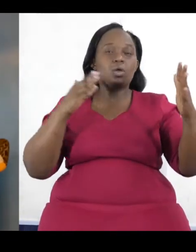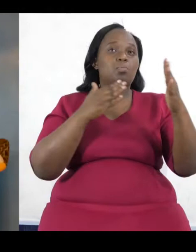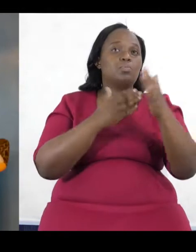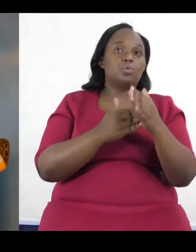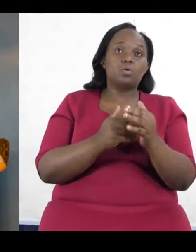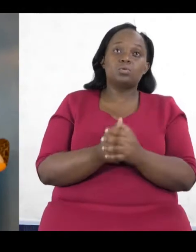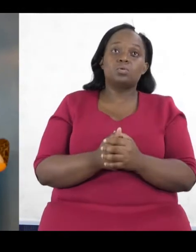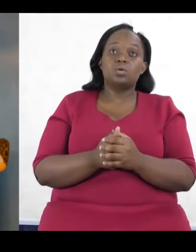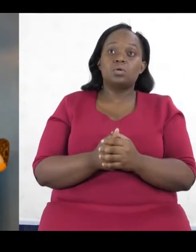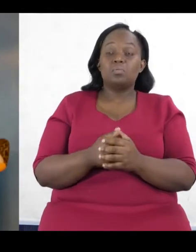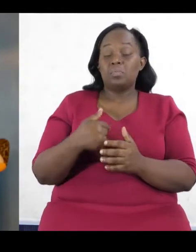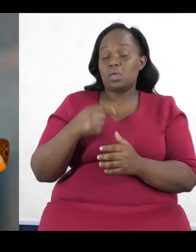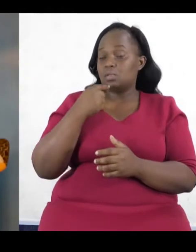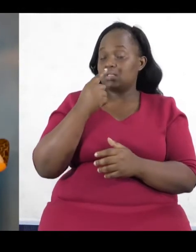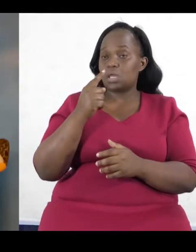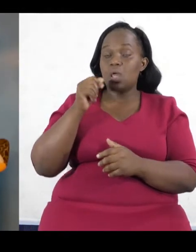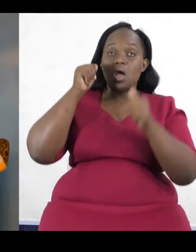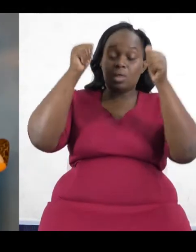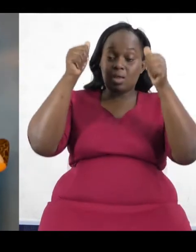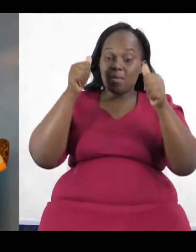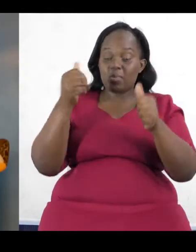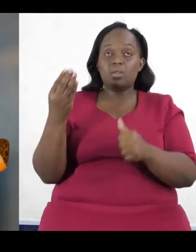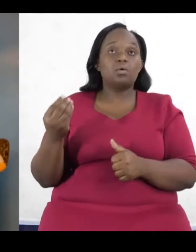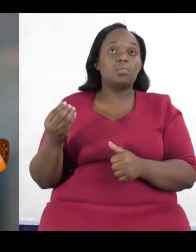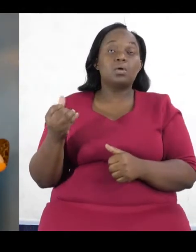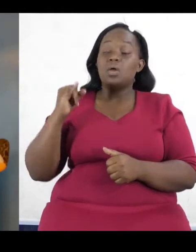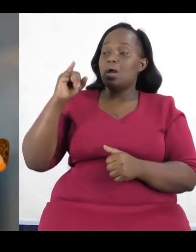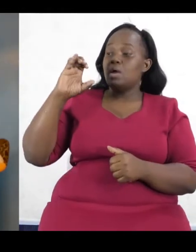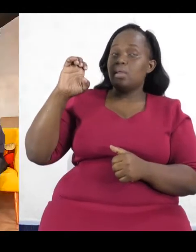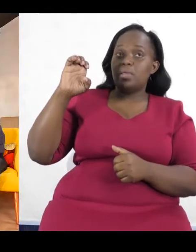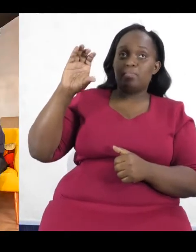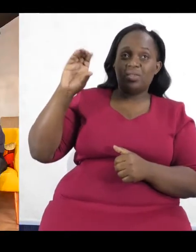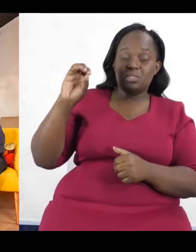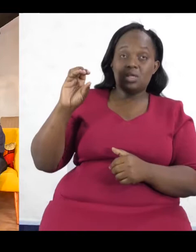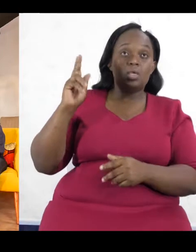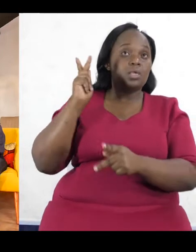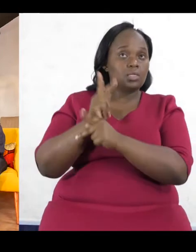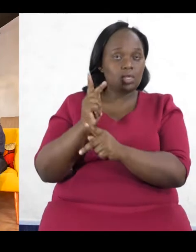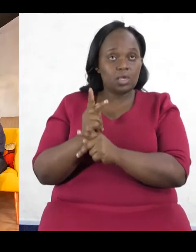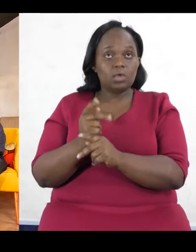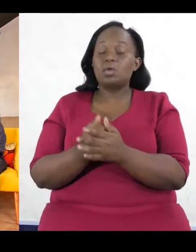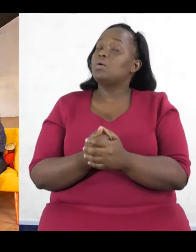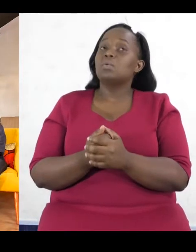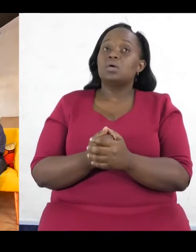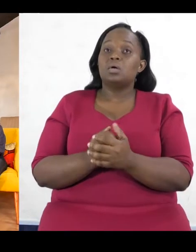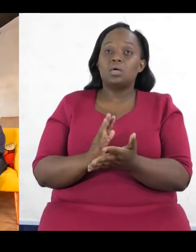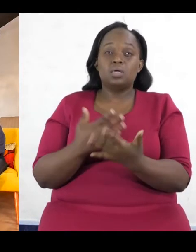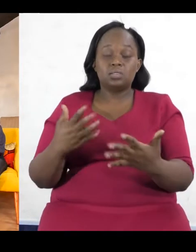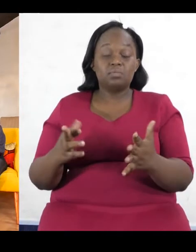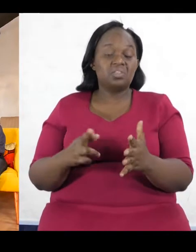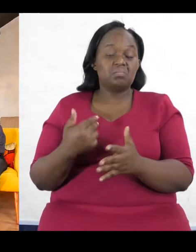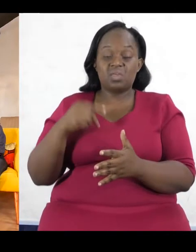IBC sets a ceiling, which we believe then is representative of what people think. And the lowest ceiling is $3 million for MCA.